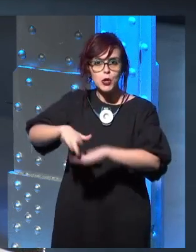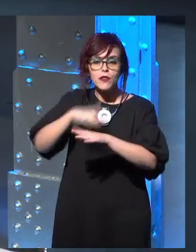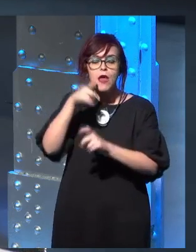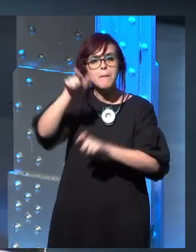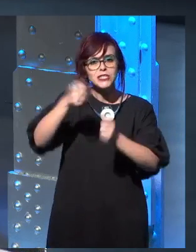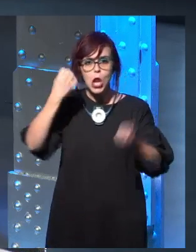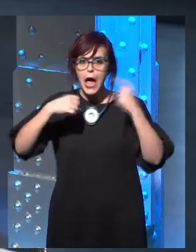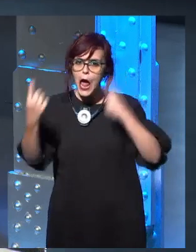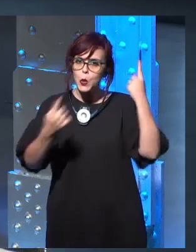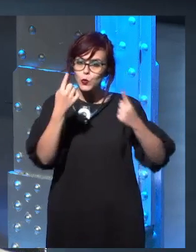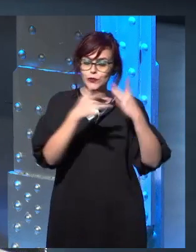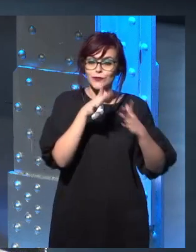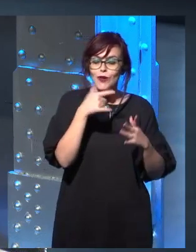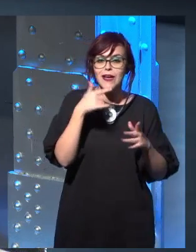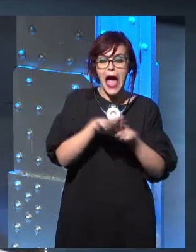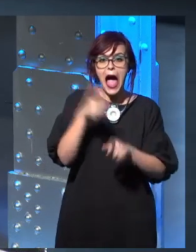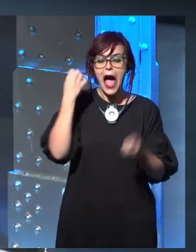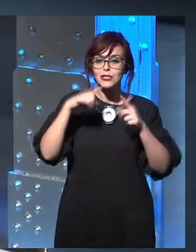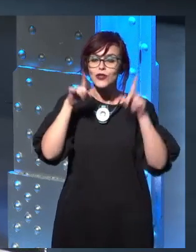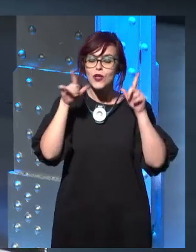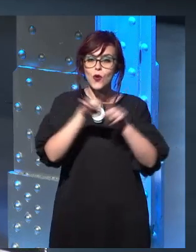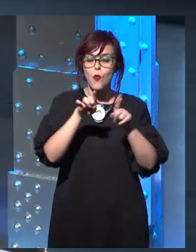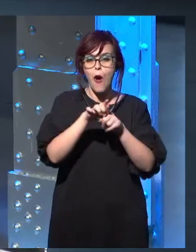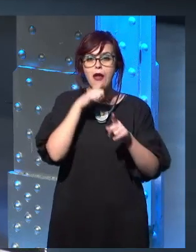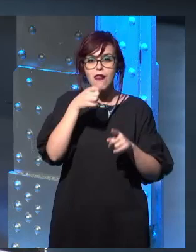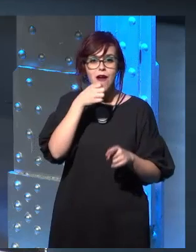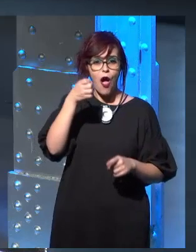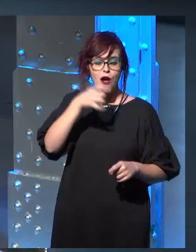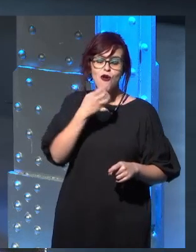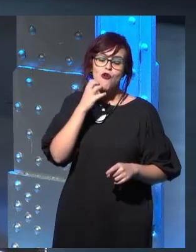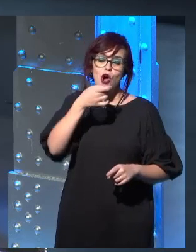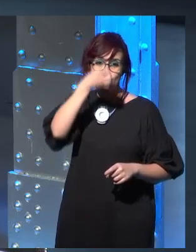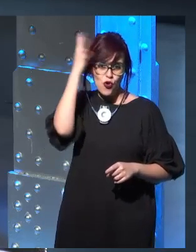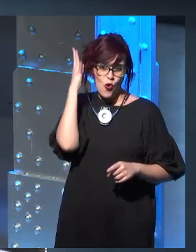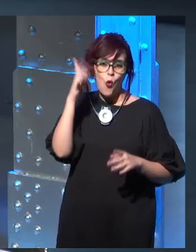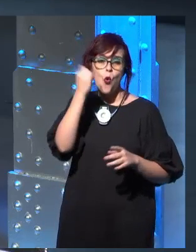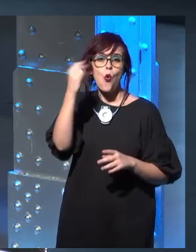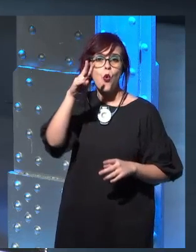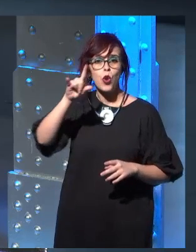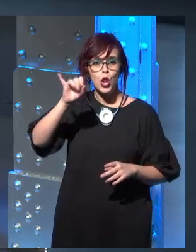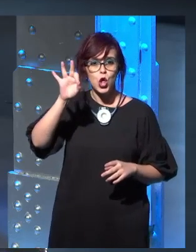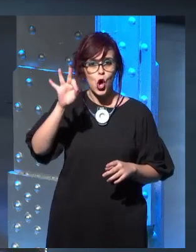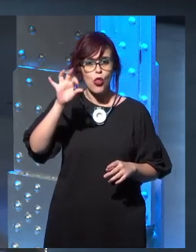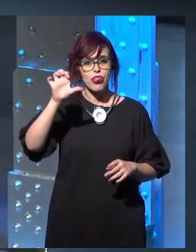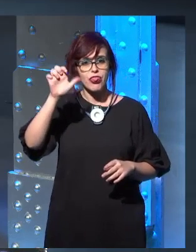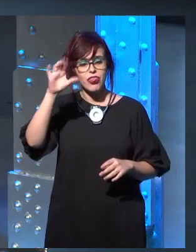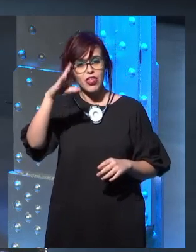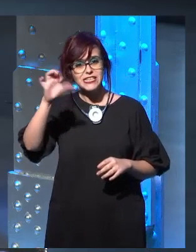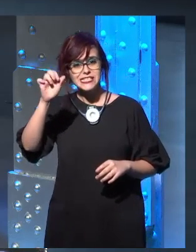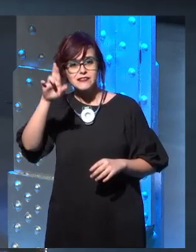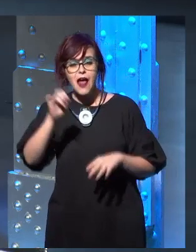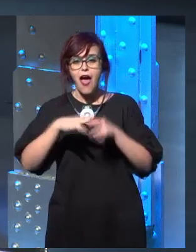and yet he reads historical fiction based on those things, because a writer interpreting those events is still going to provide you